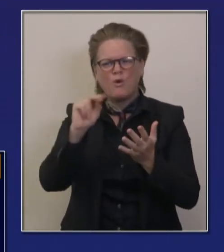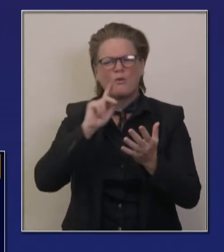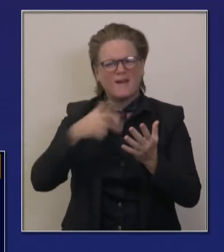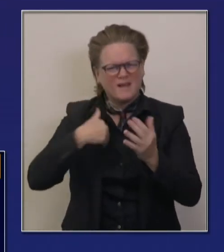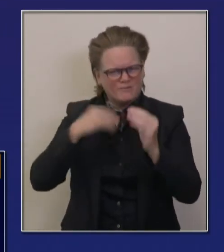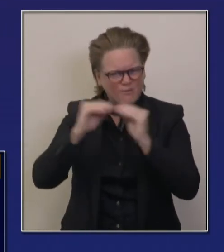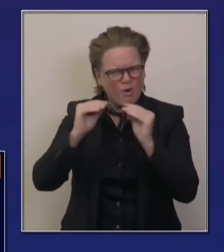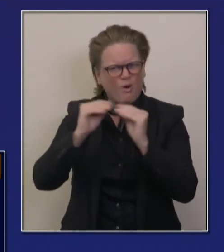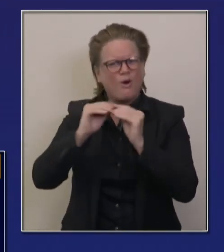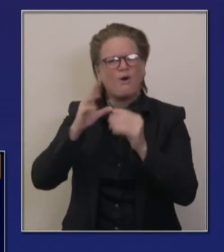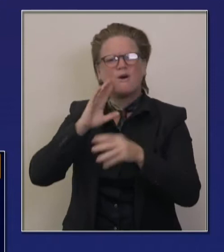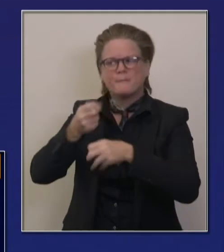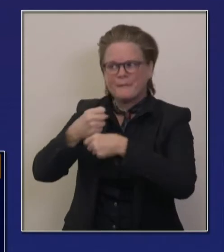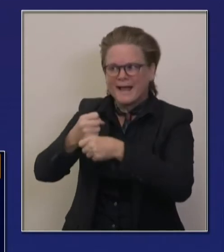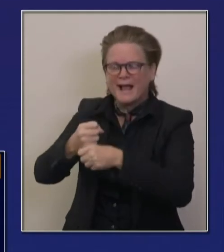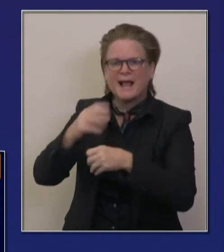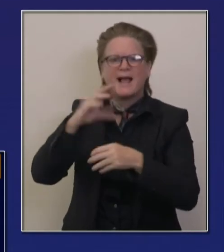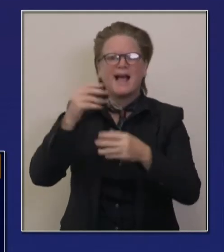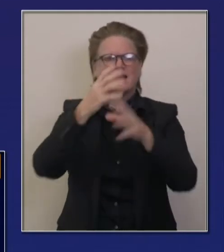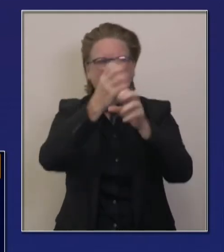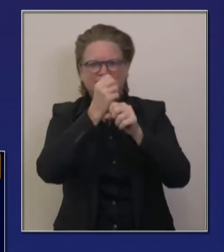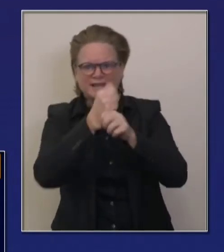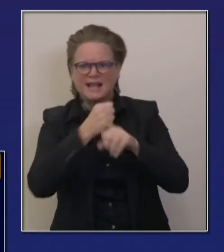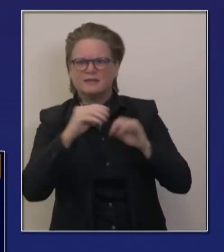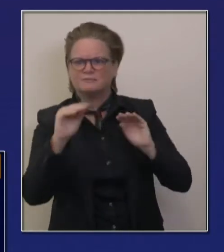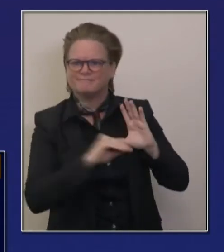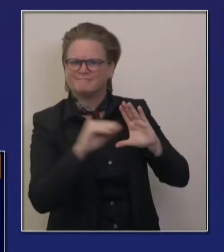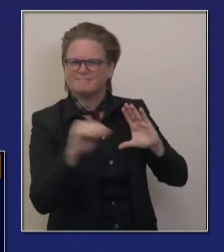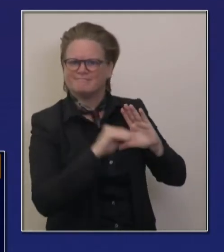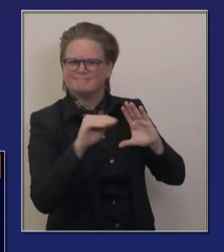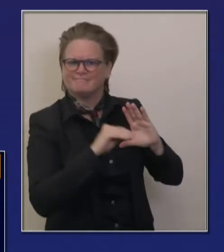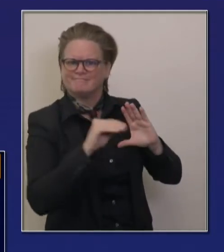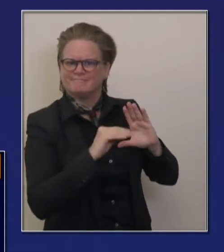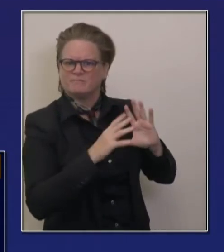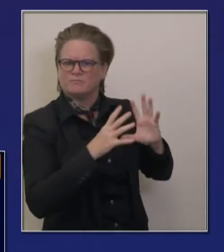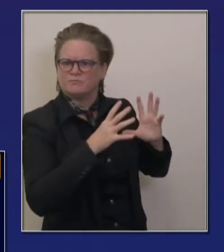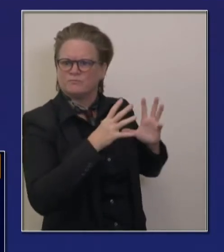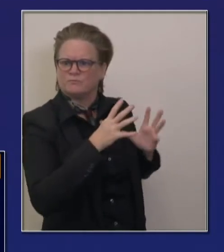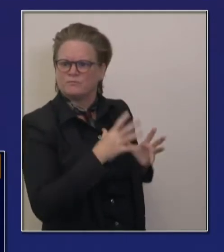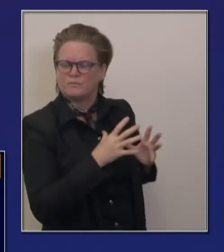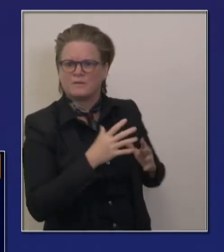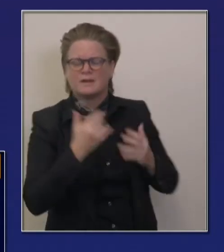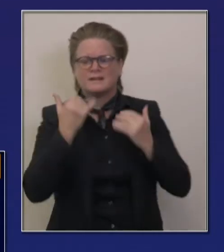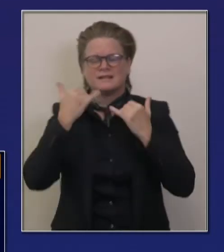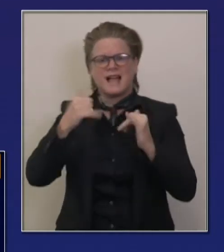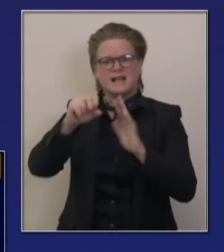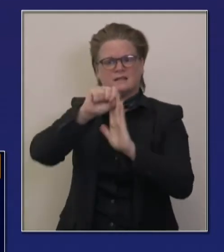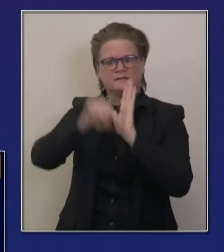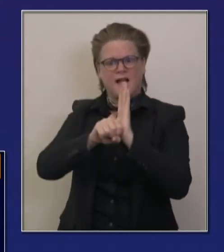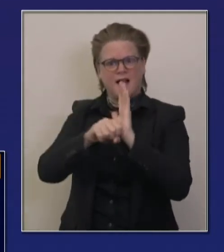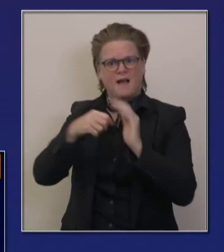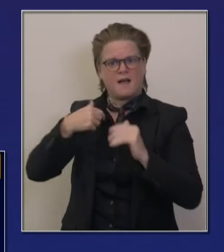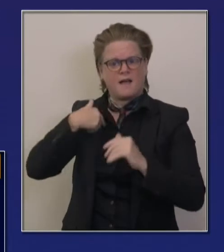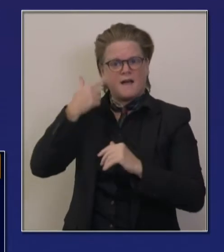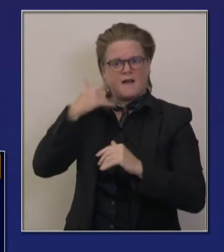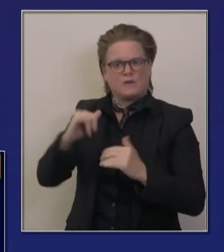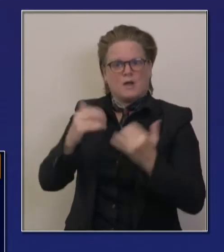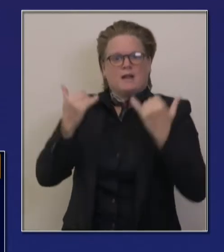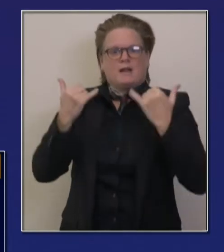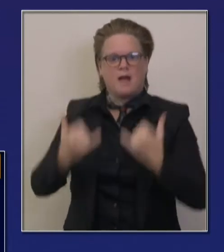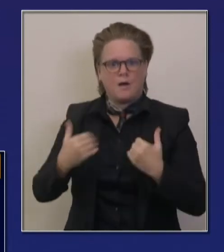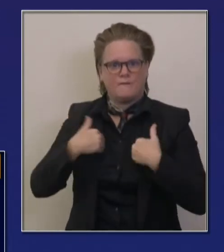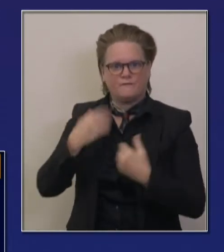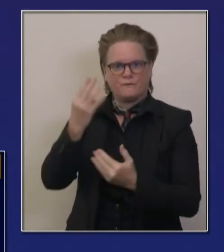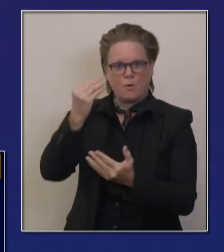14,000 in our state inventory. So you add those together, 21,000 ventilators. We are in a completely different place than